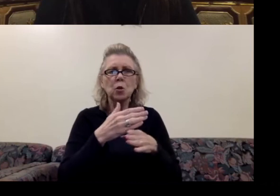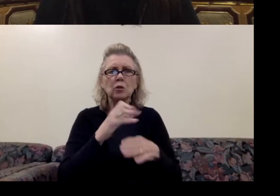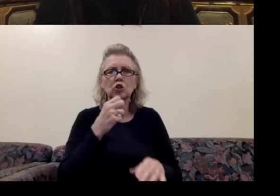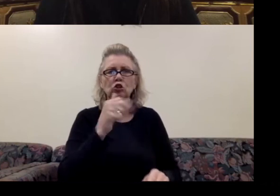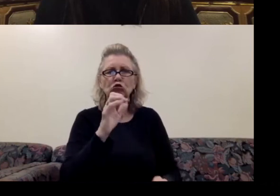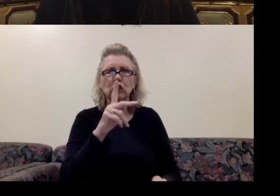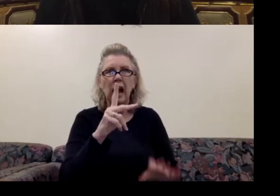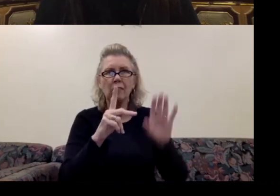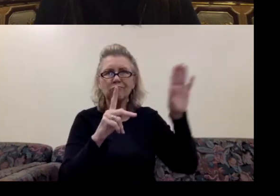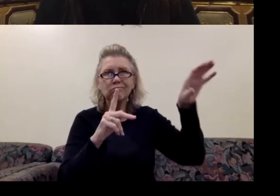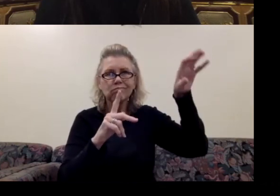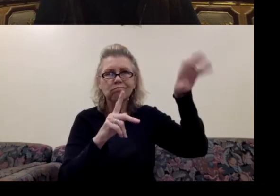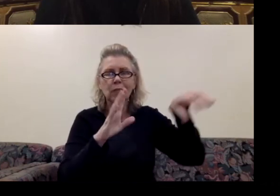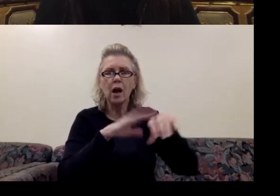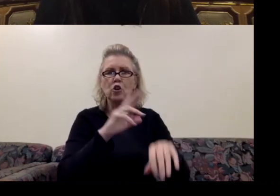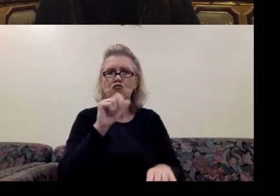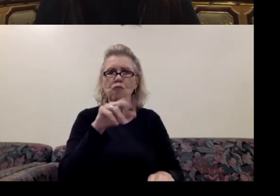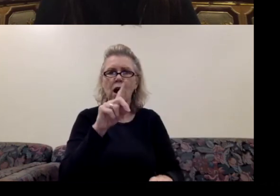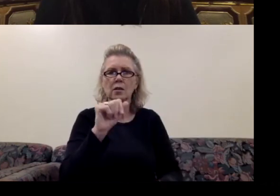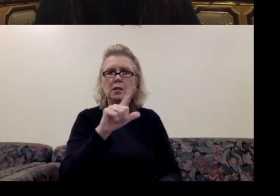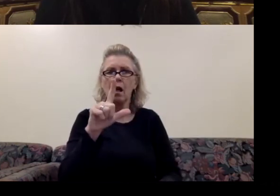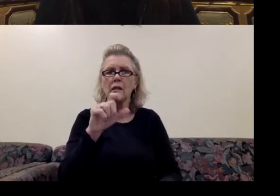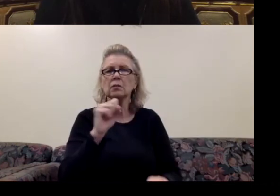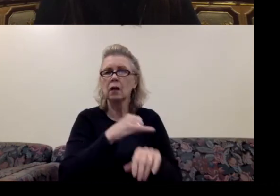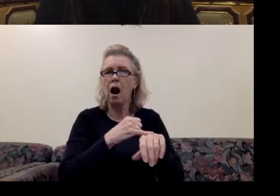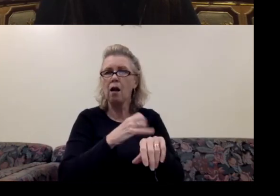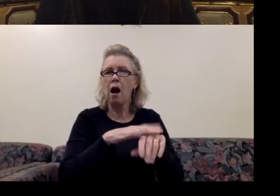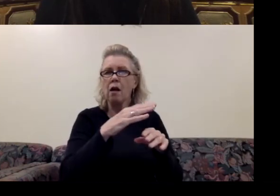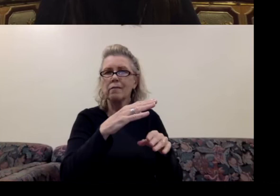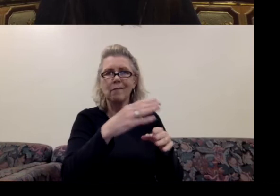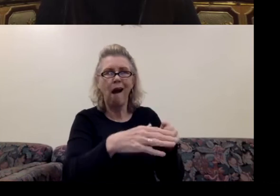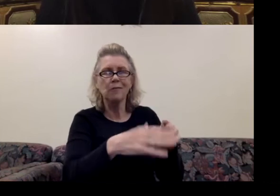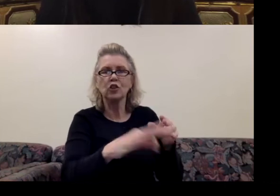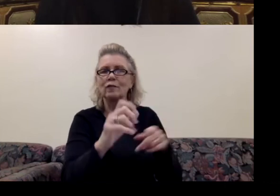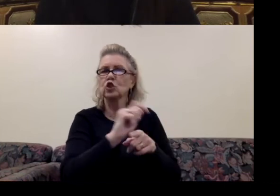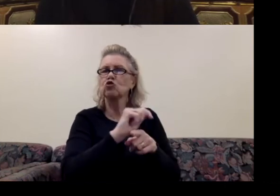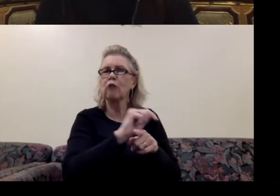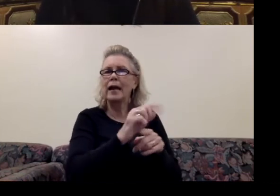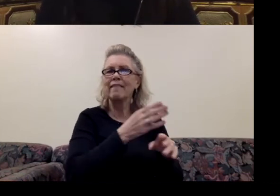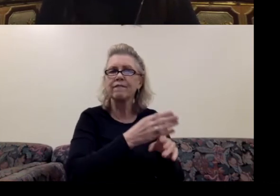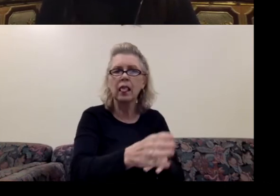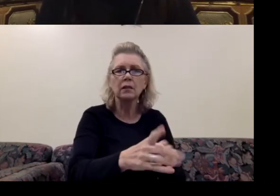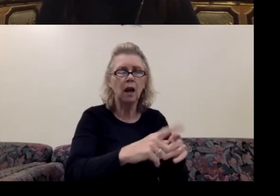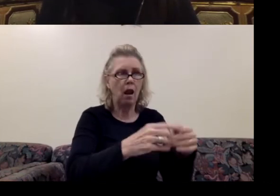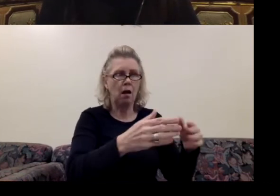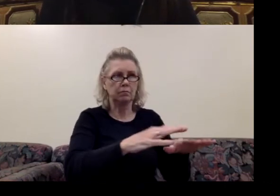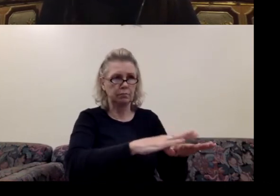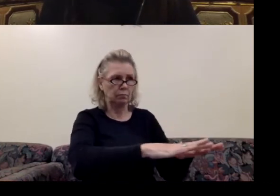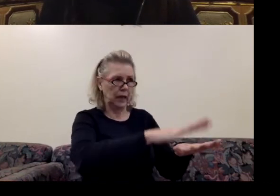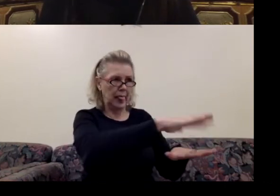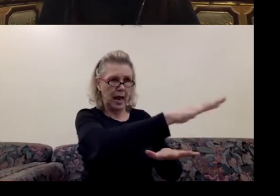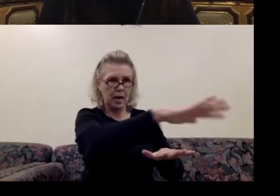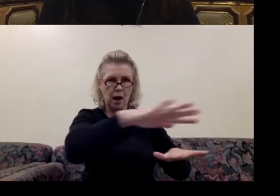Randall's Island at the edge of the training field for the, um, laid out like streets of Manhattan.